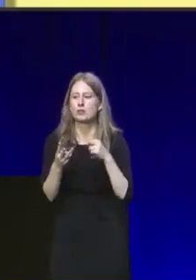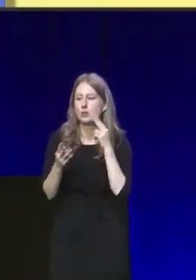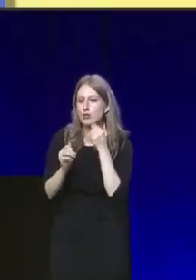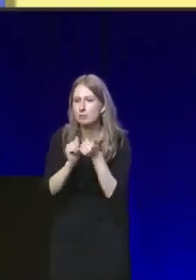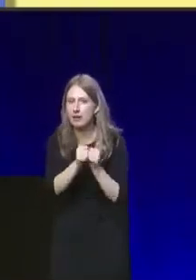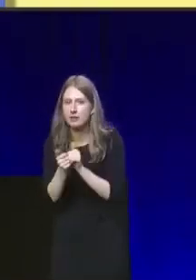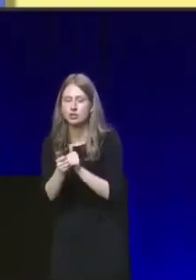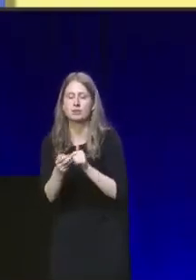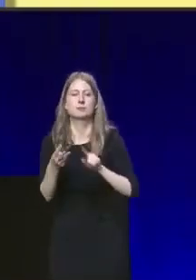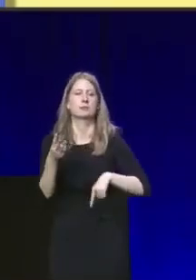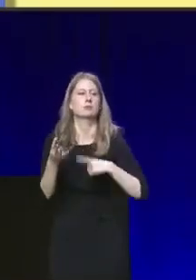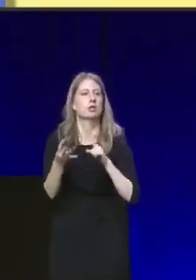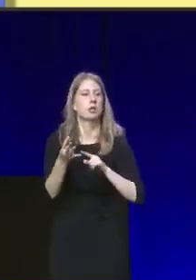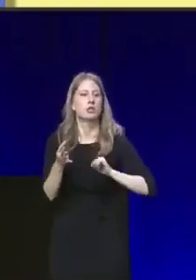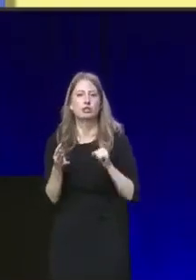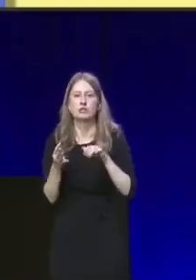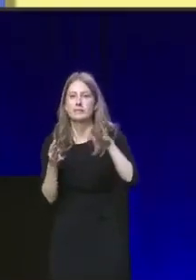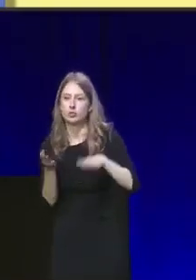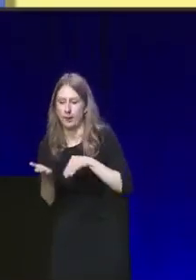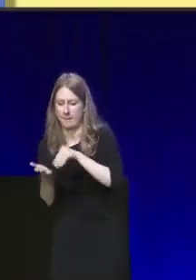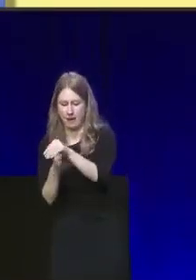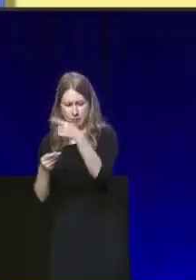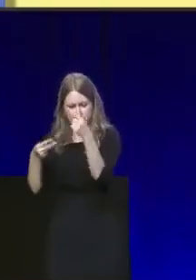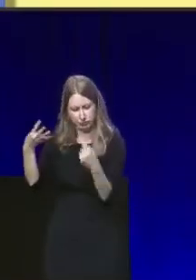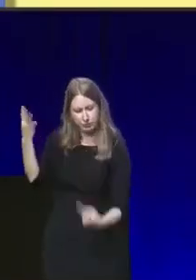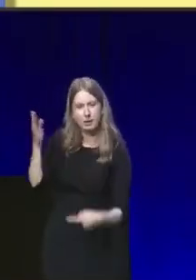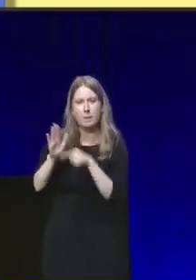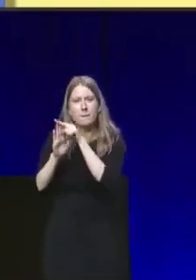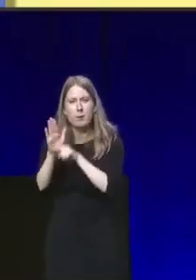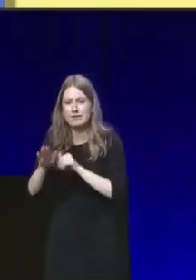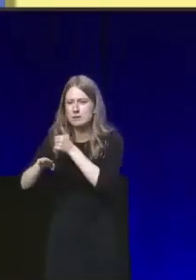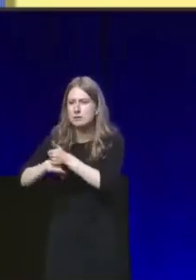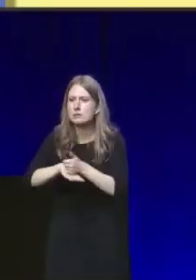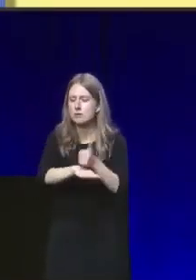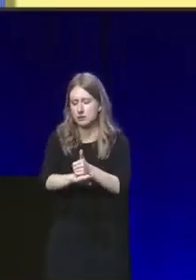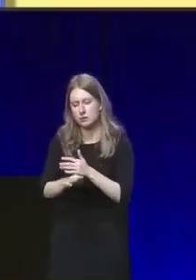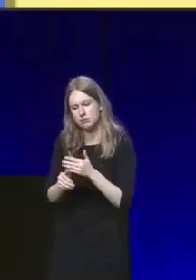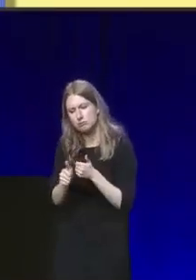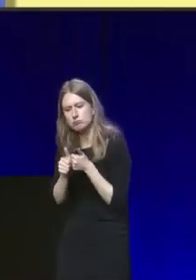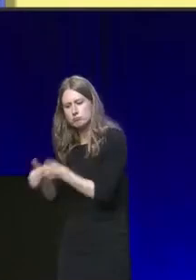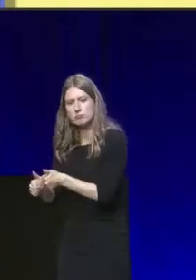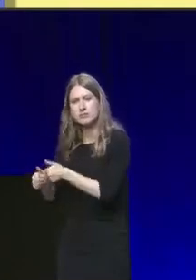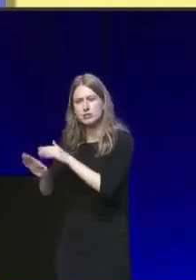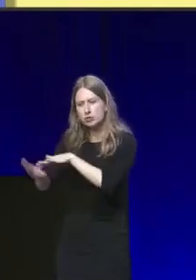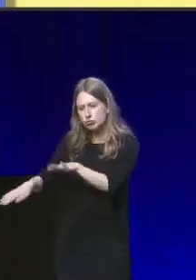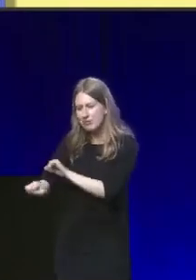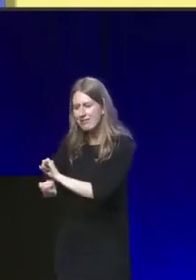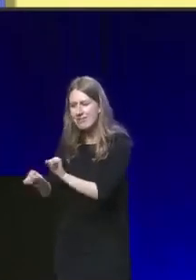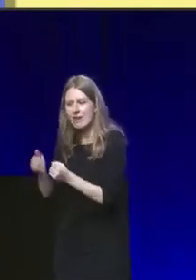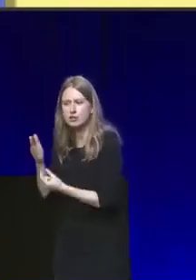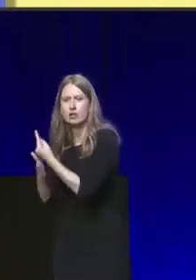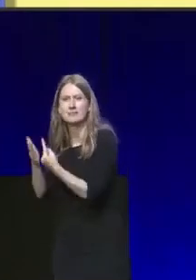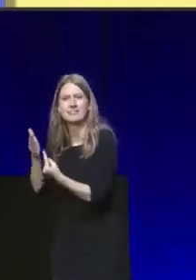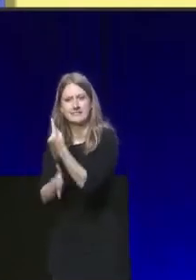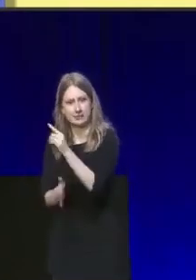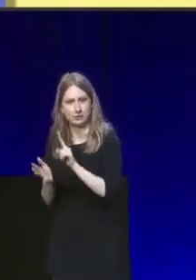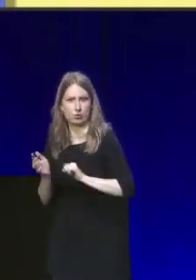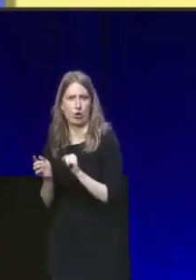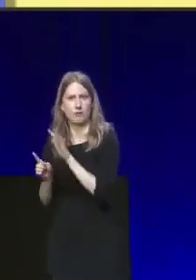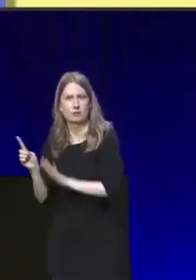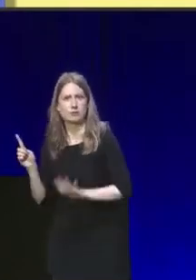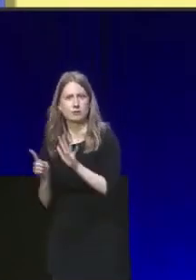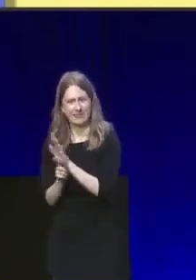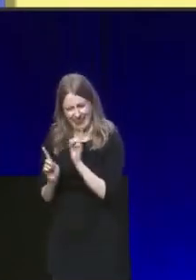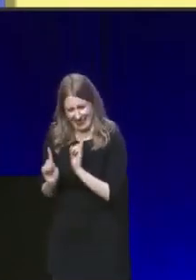payment. These policies are helping to transform the life chances of children in our country. That is the investment